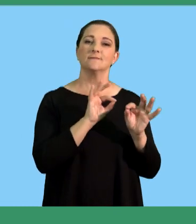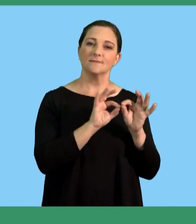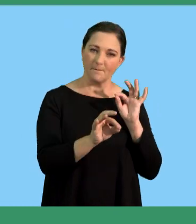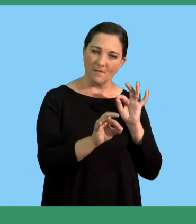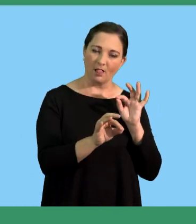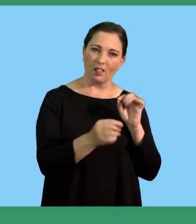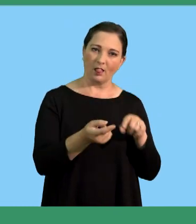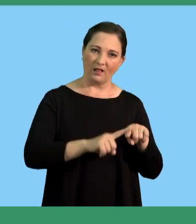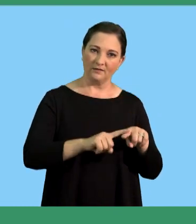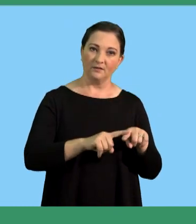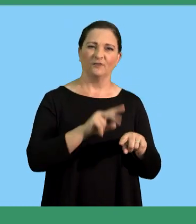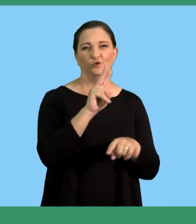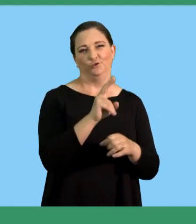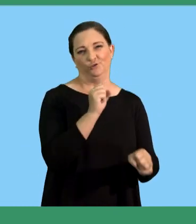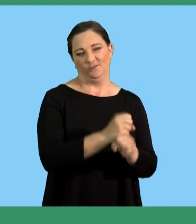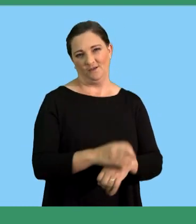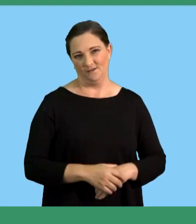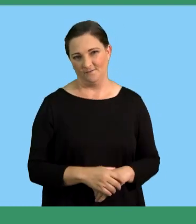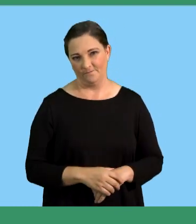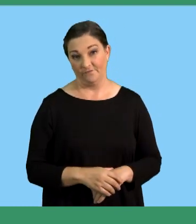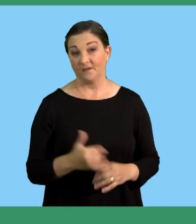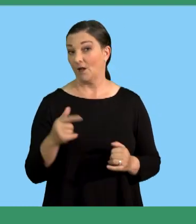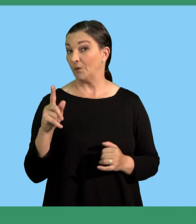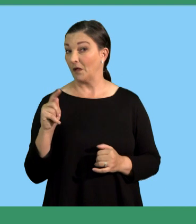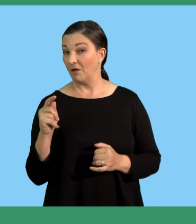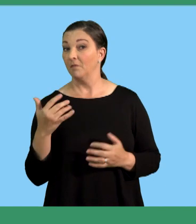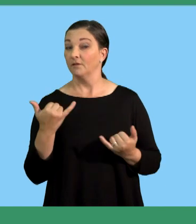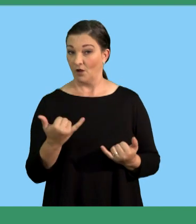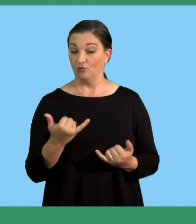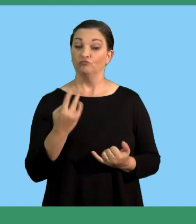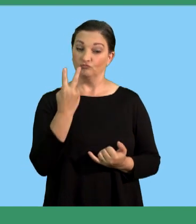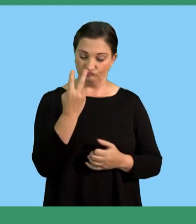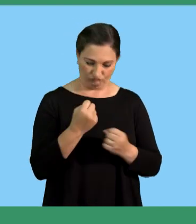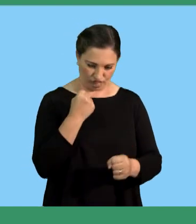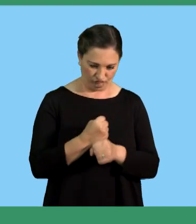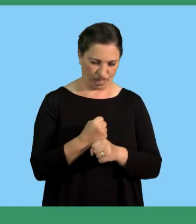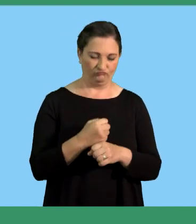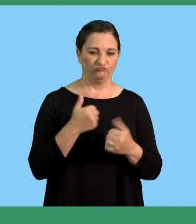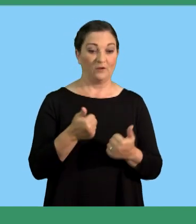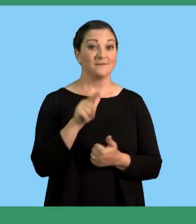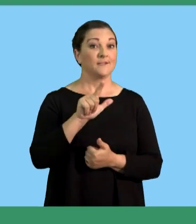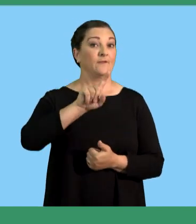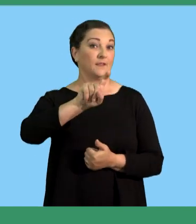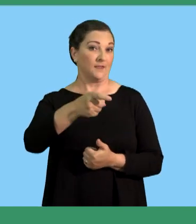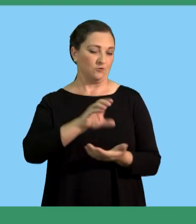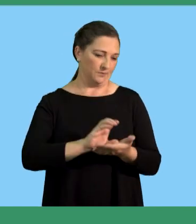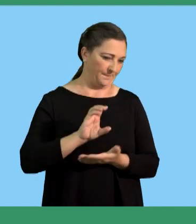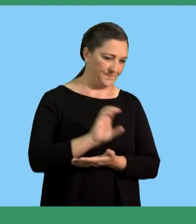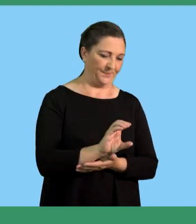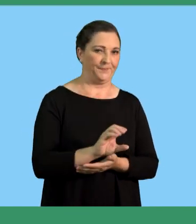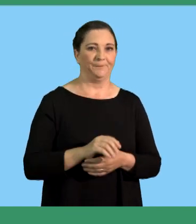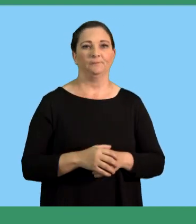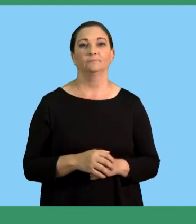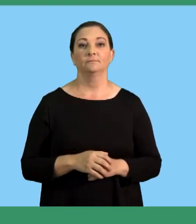simple interest per year over a period of two years. So basically, TAPELO has invested for two years and has